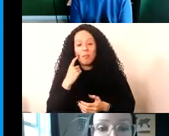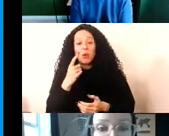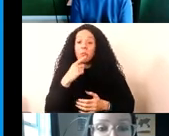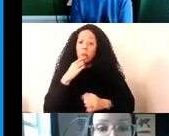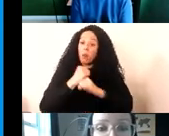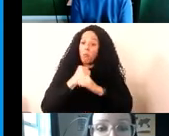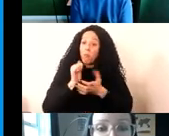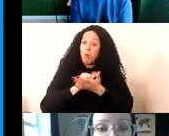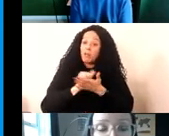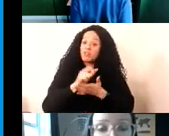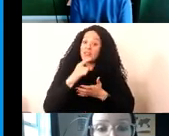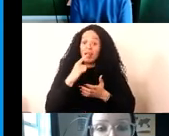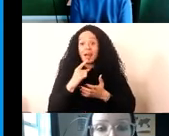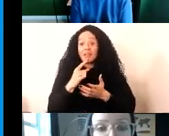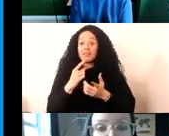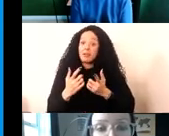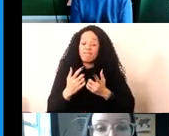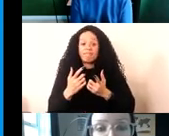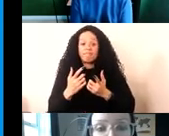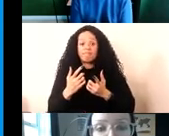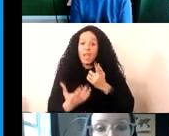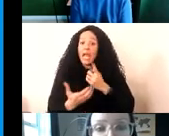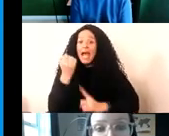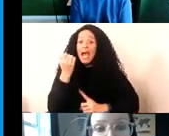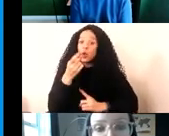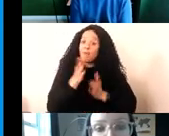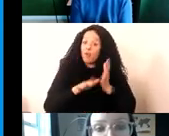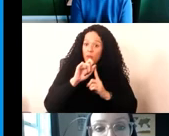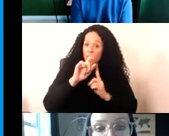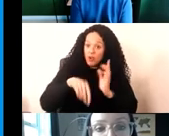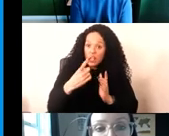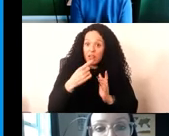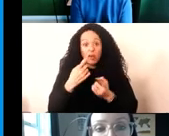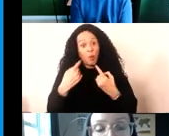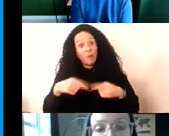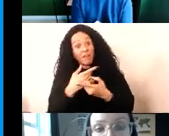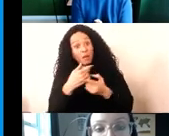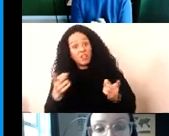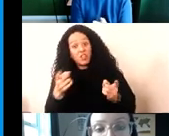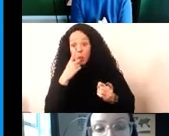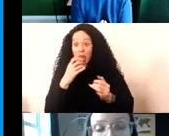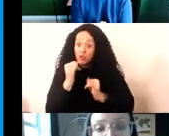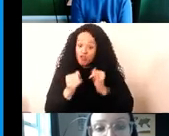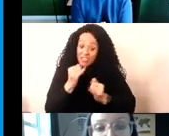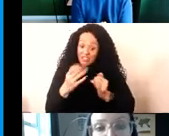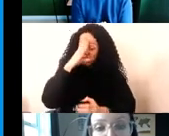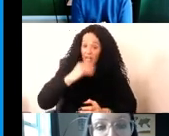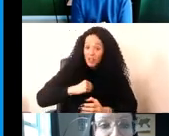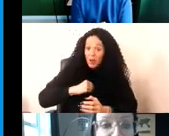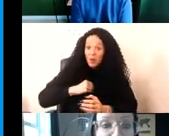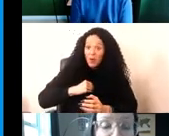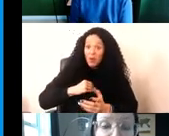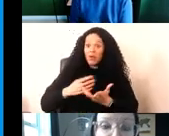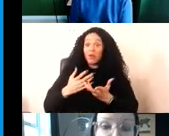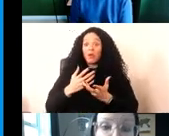from the project and therefore it will become available to use or critique or repurpose for the community.